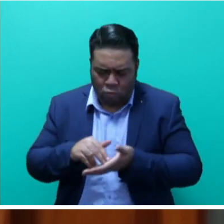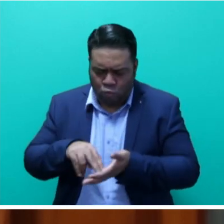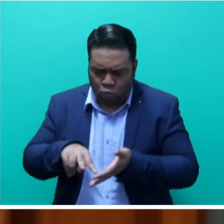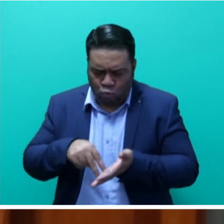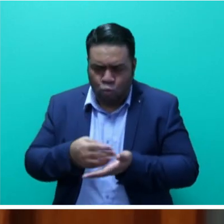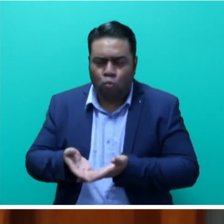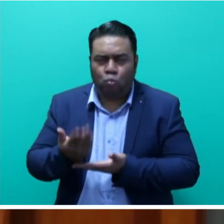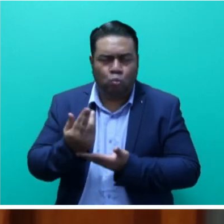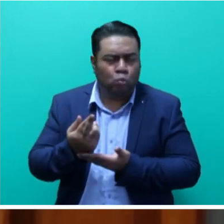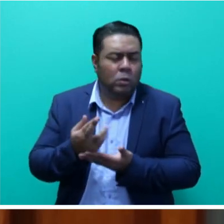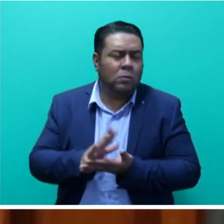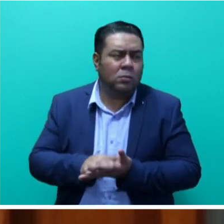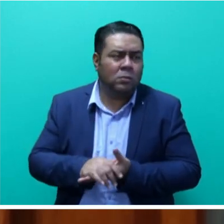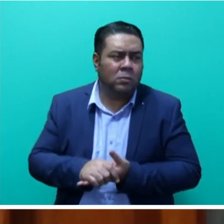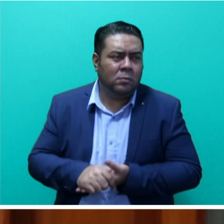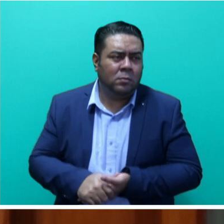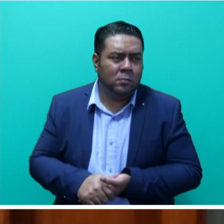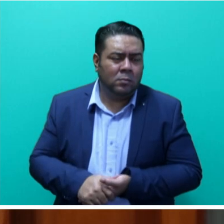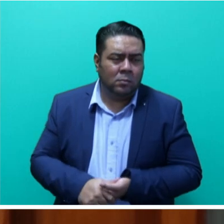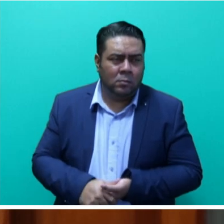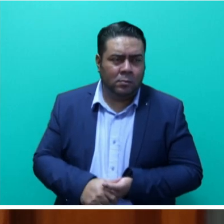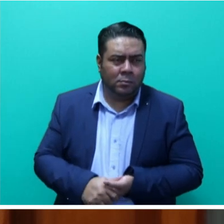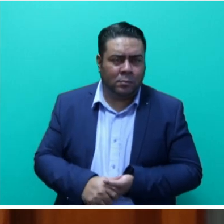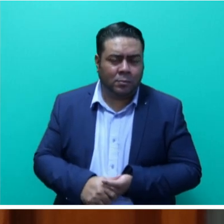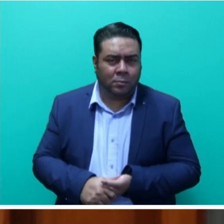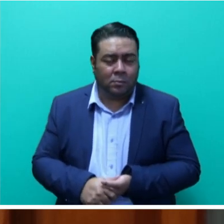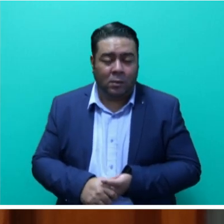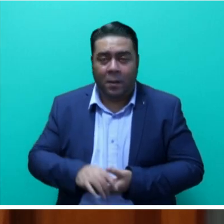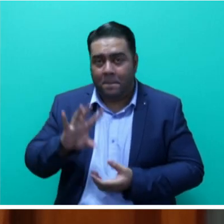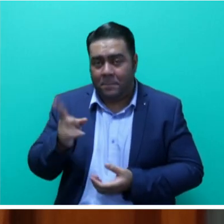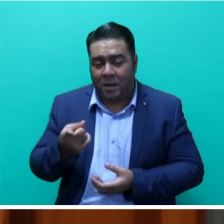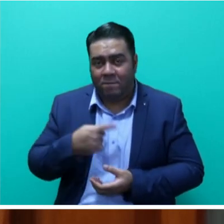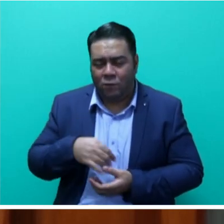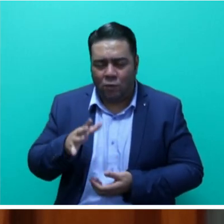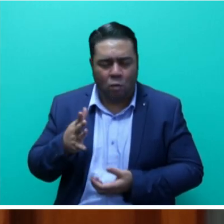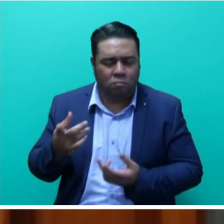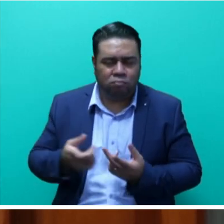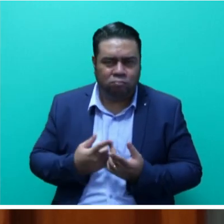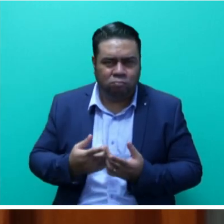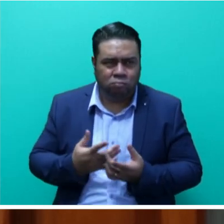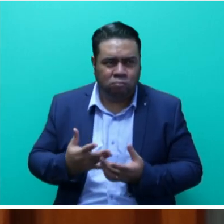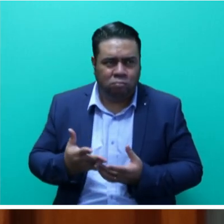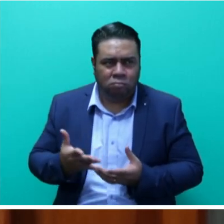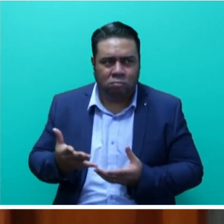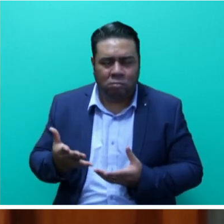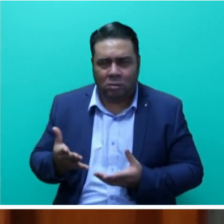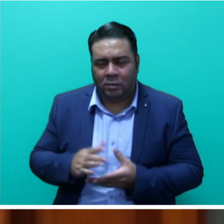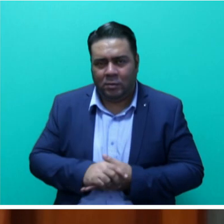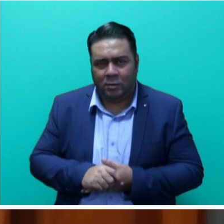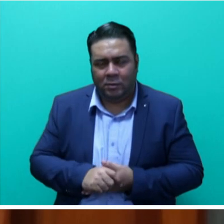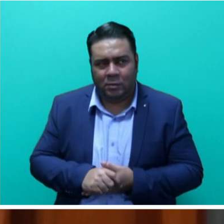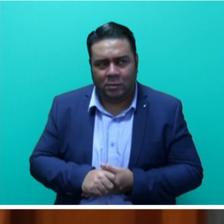is sitting over there, Honourable Agni Singh. But for obvious reasons, their progress was curtailed.